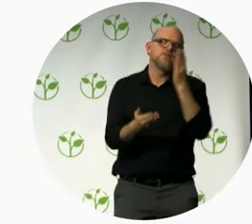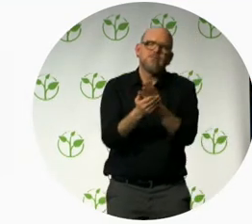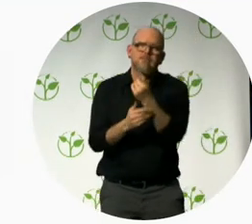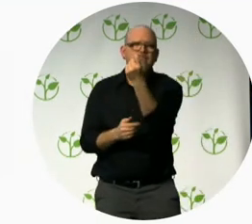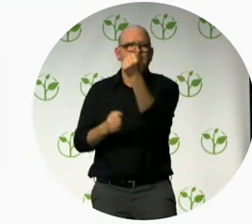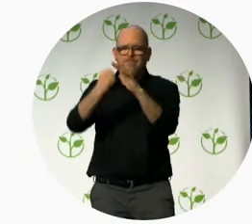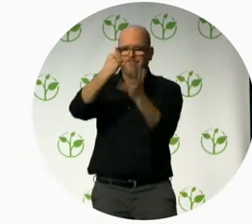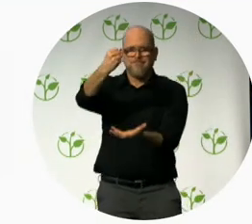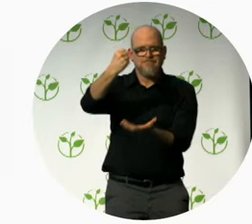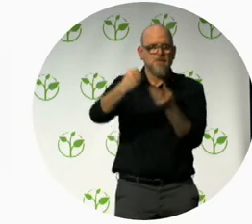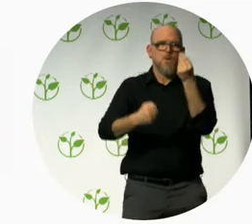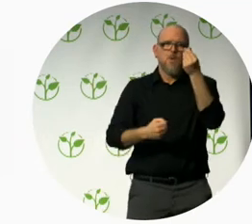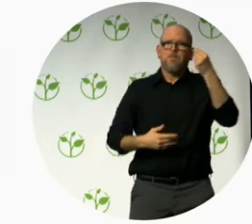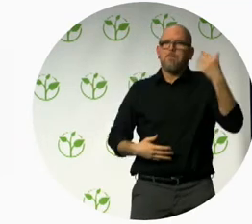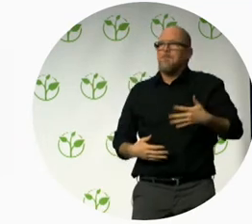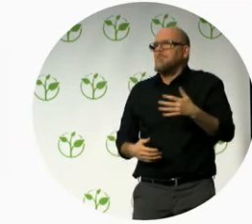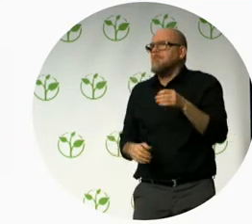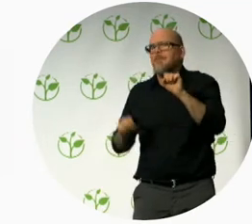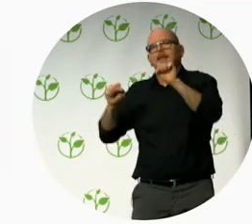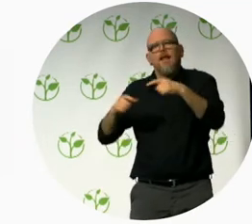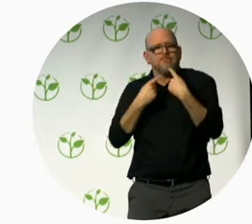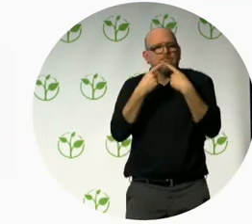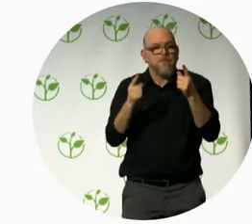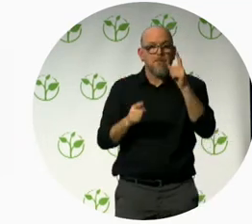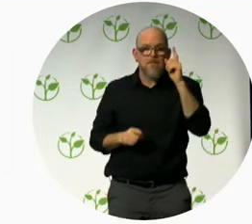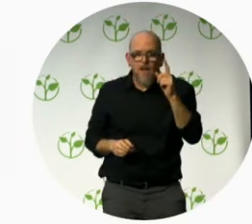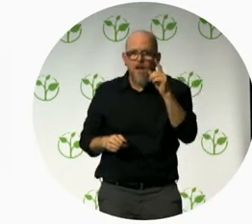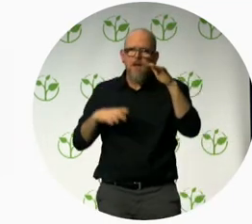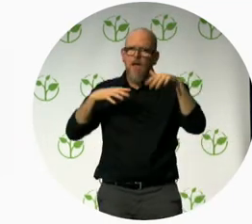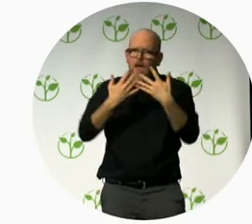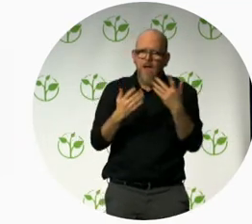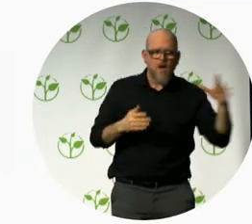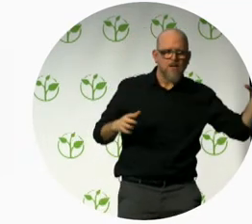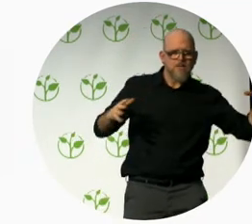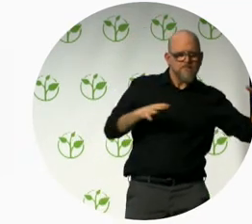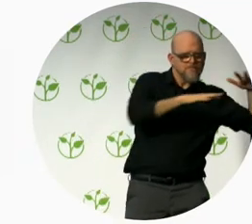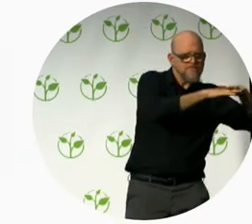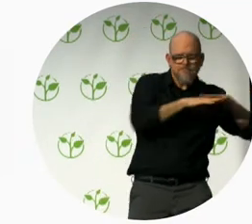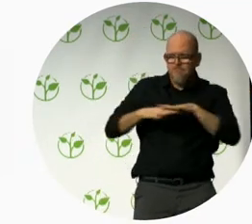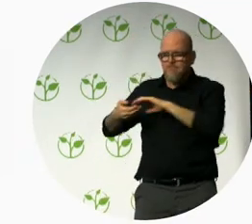unique implementation model, we have managed to make it simple and affordable.